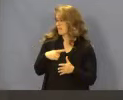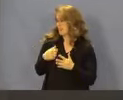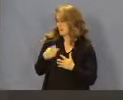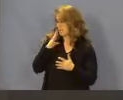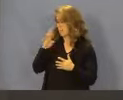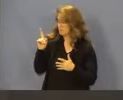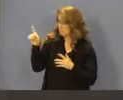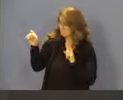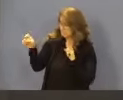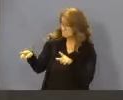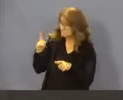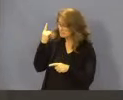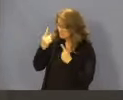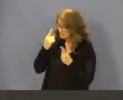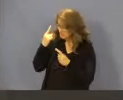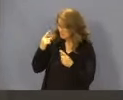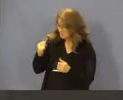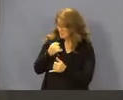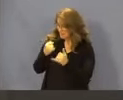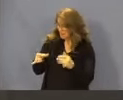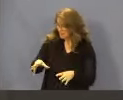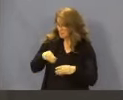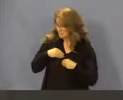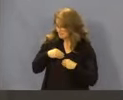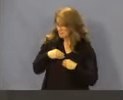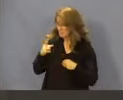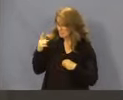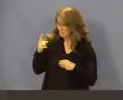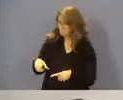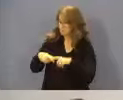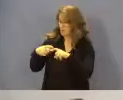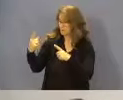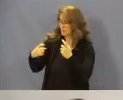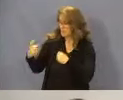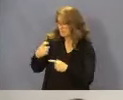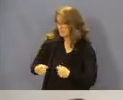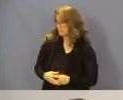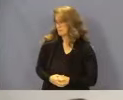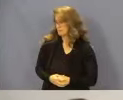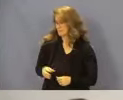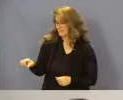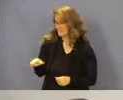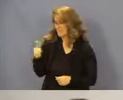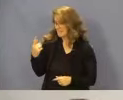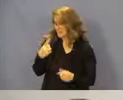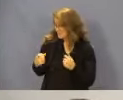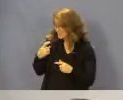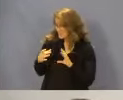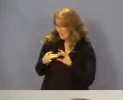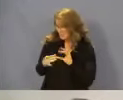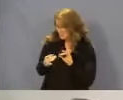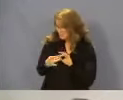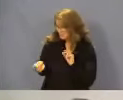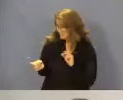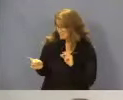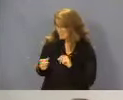favorable consideration of this item for final adoption. I will pause for any questions. Thank you, Brian. Are there any questions, comments from the board, please?